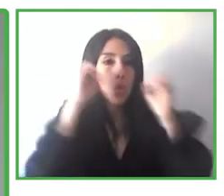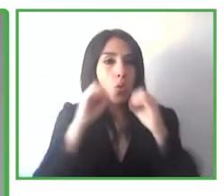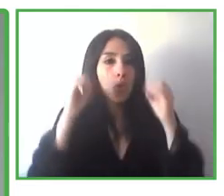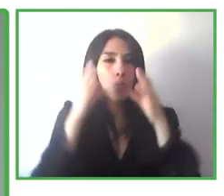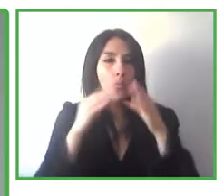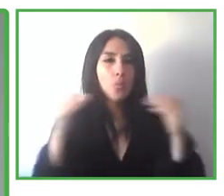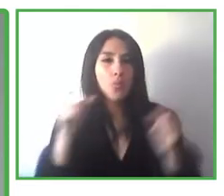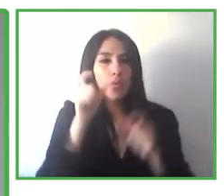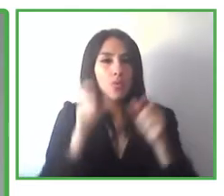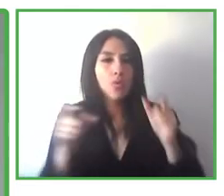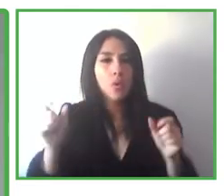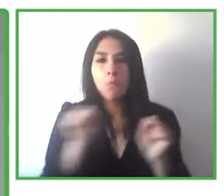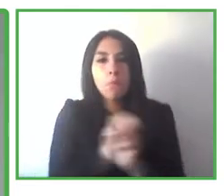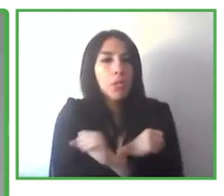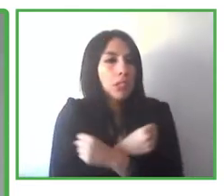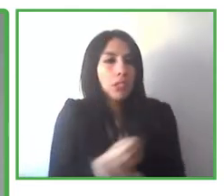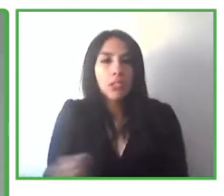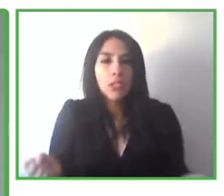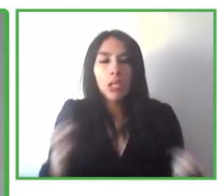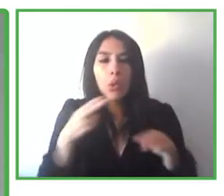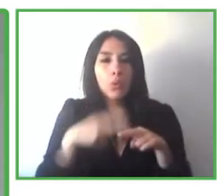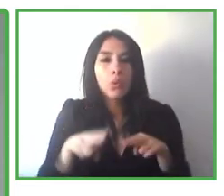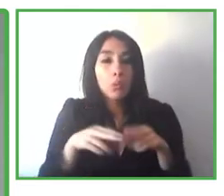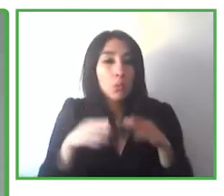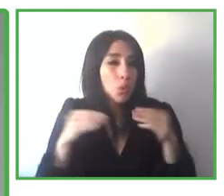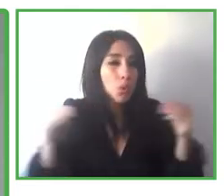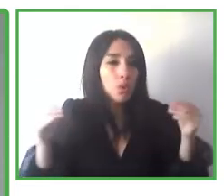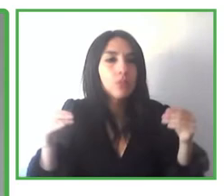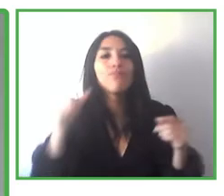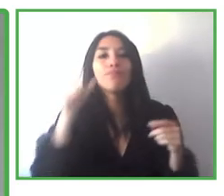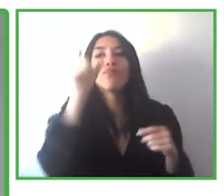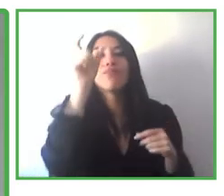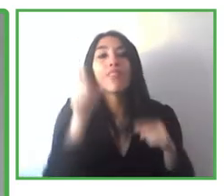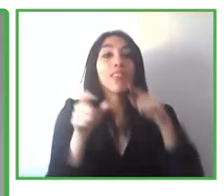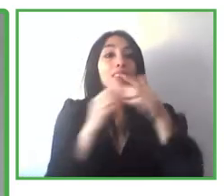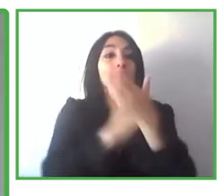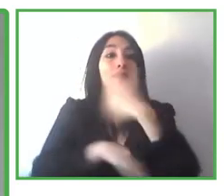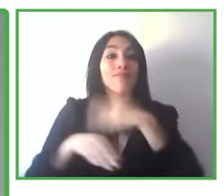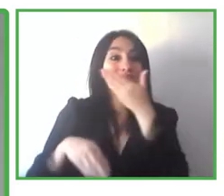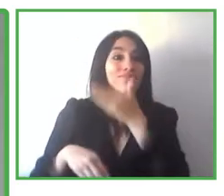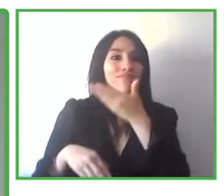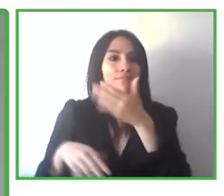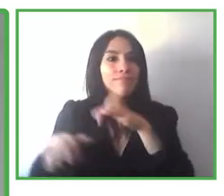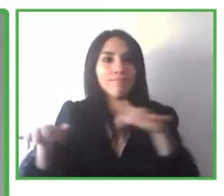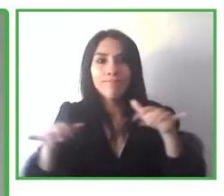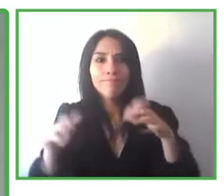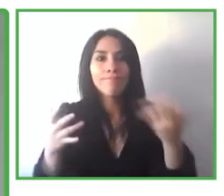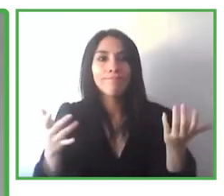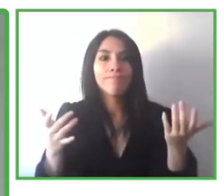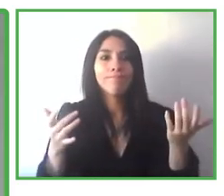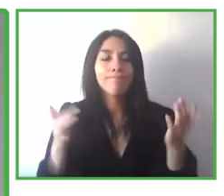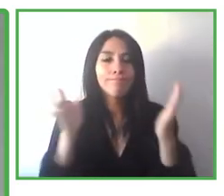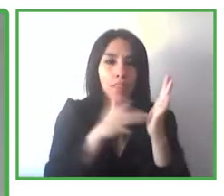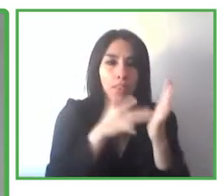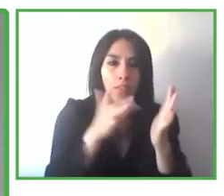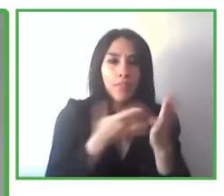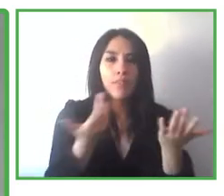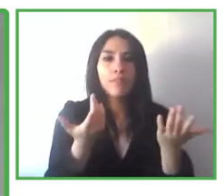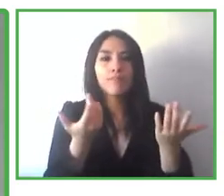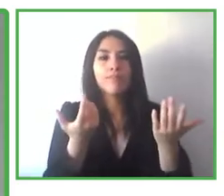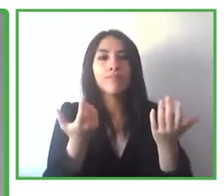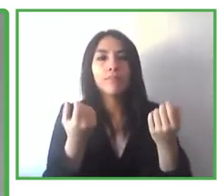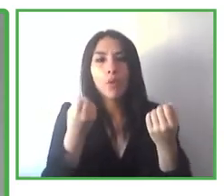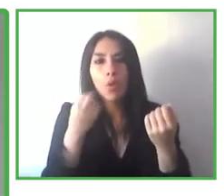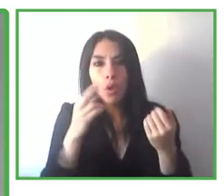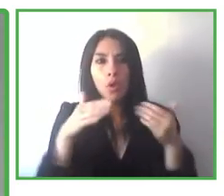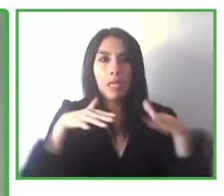happens? Many people will just not have access to the products. people with disabilities, they will not have access, for instance,